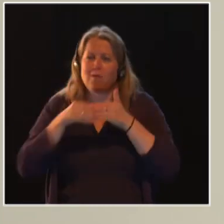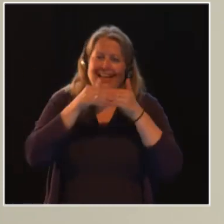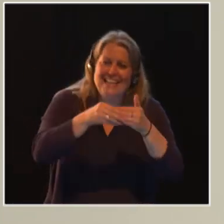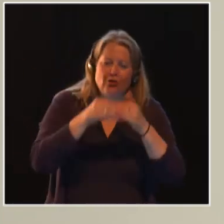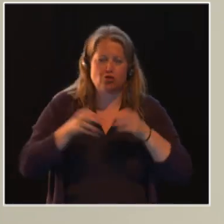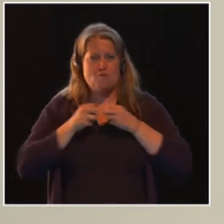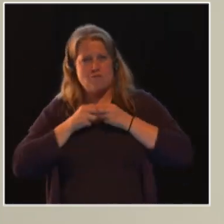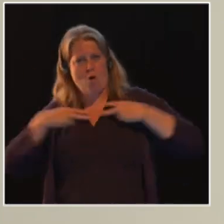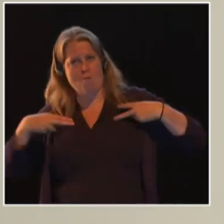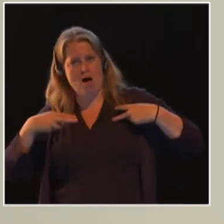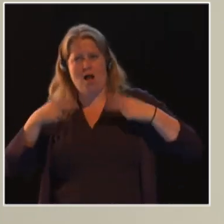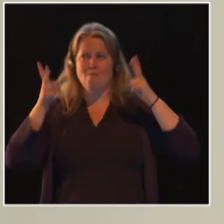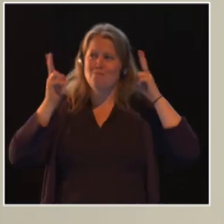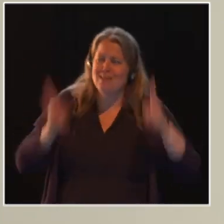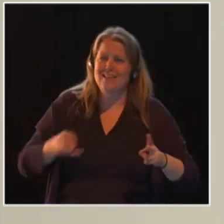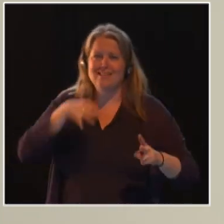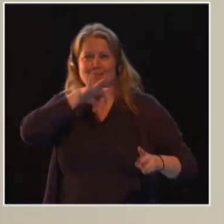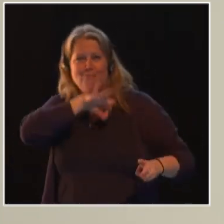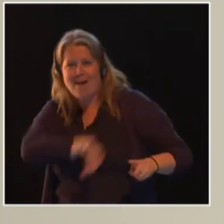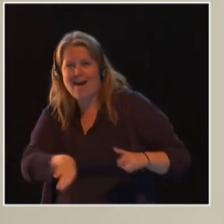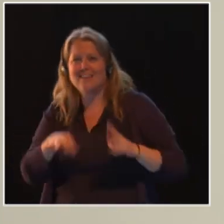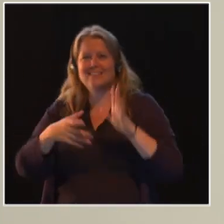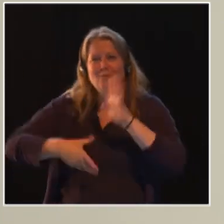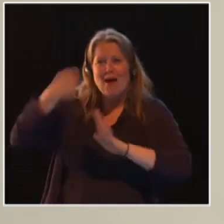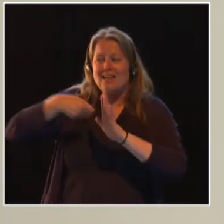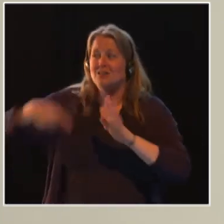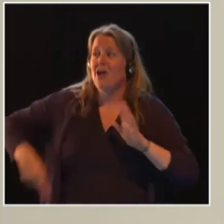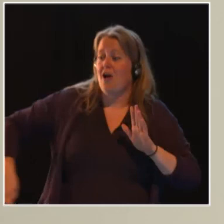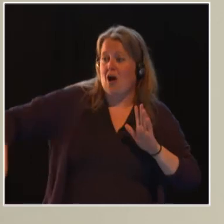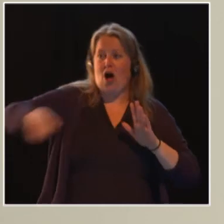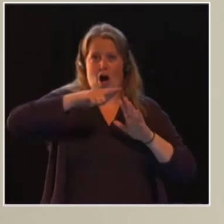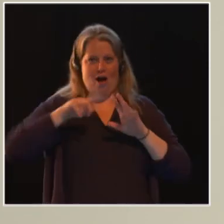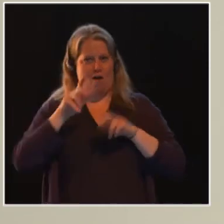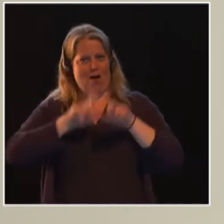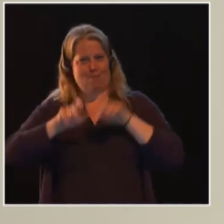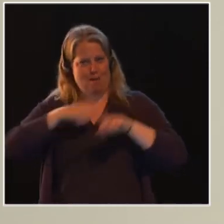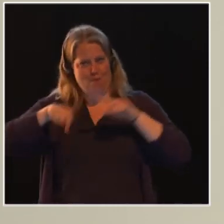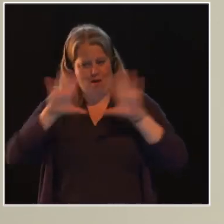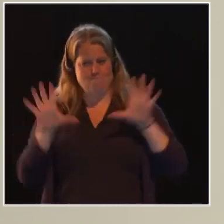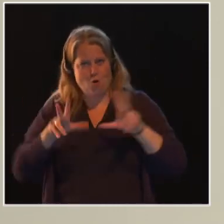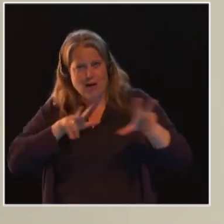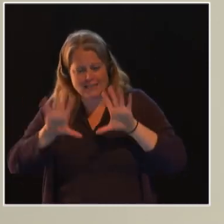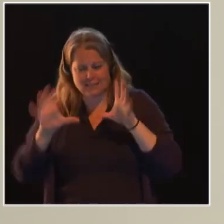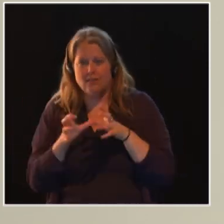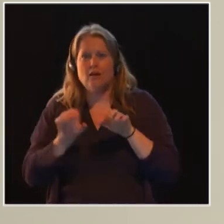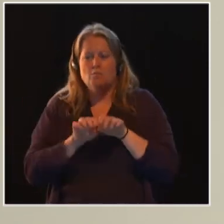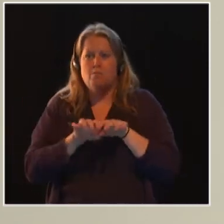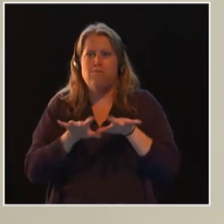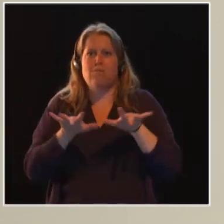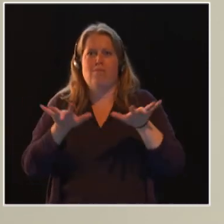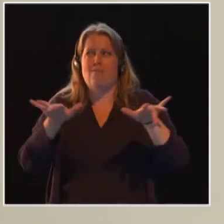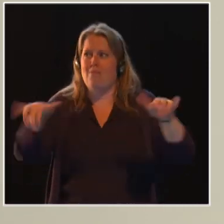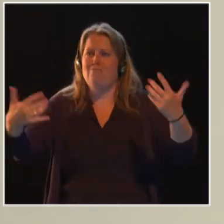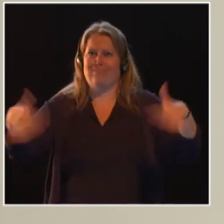You have already created an unprecedented buzz around this year's event. So now, let's